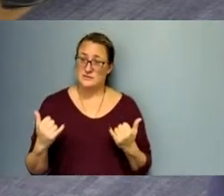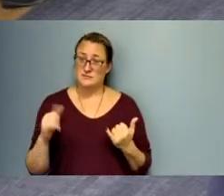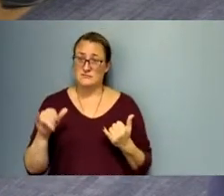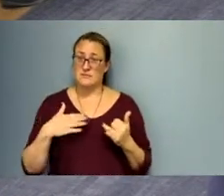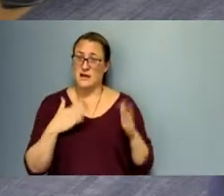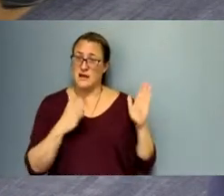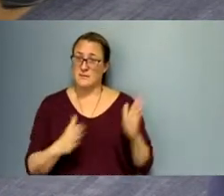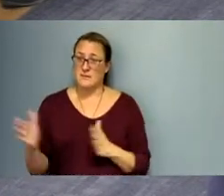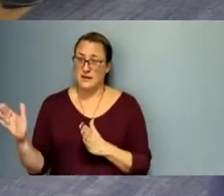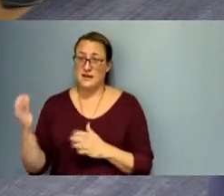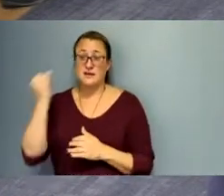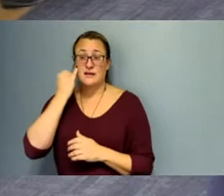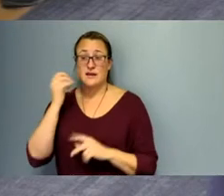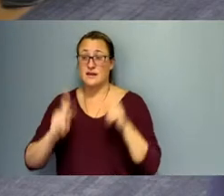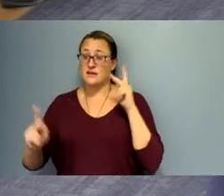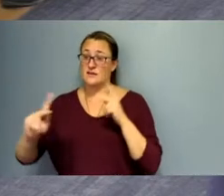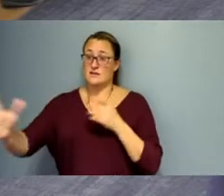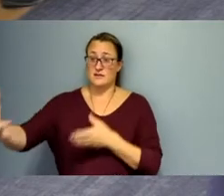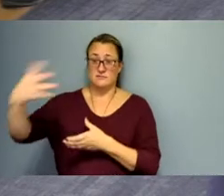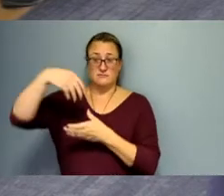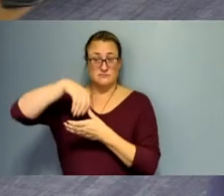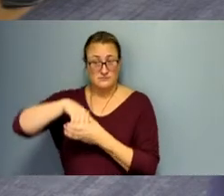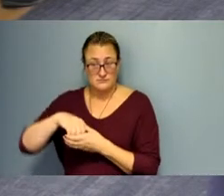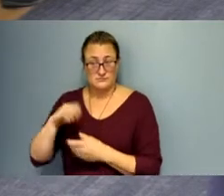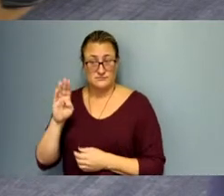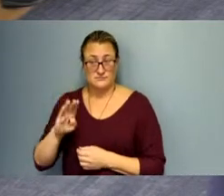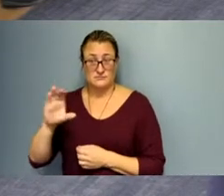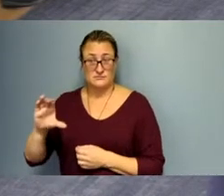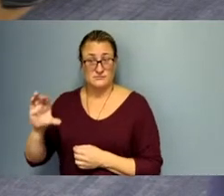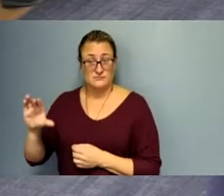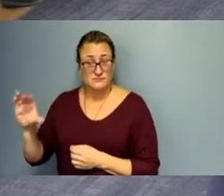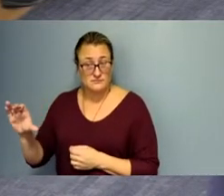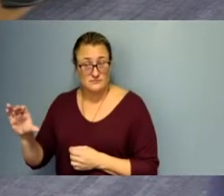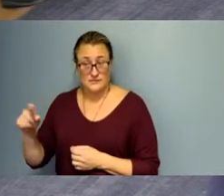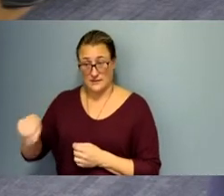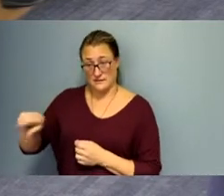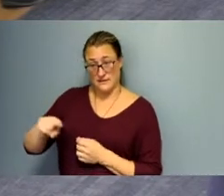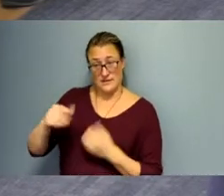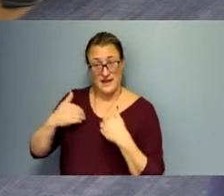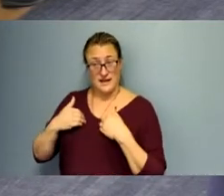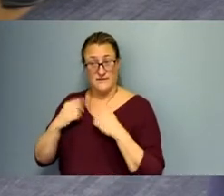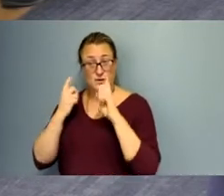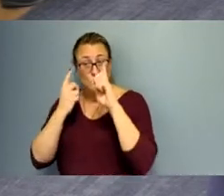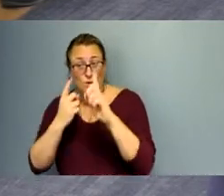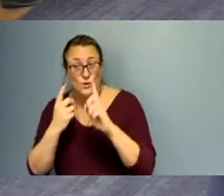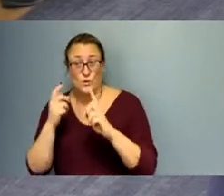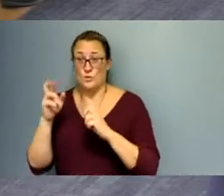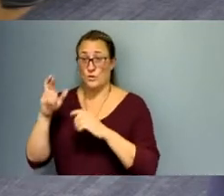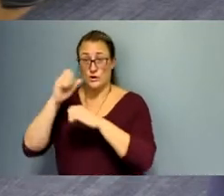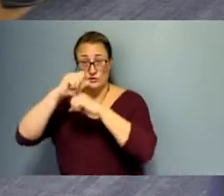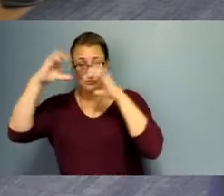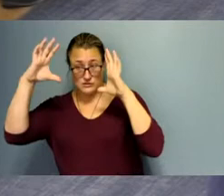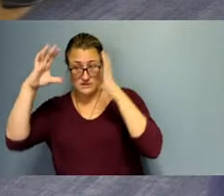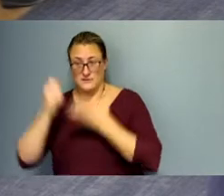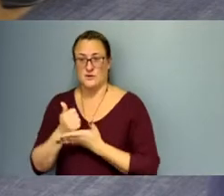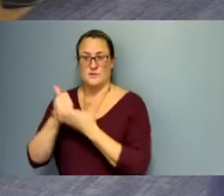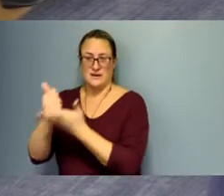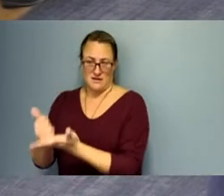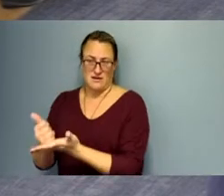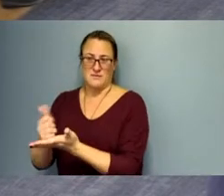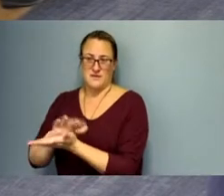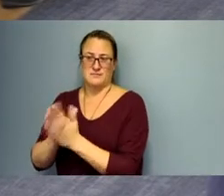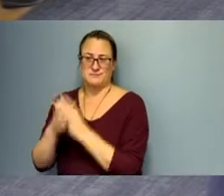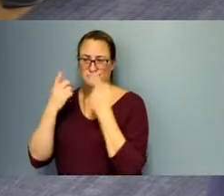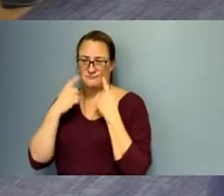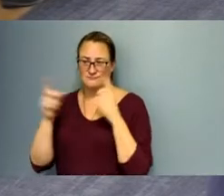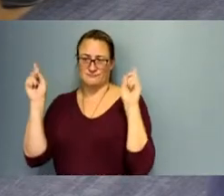that comes within the sphere of Bucks County Community College, who has a dream, a goal, that we realize that. And